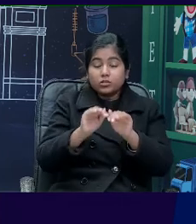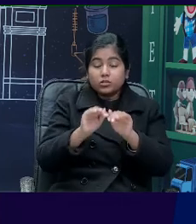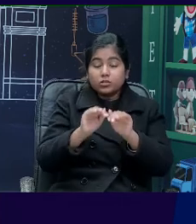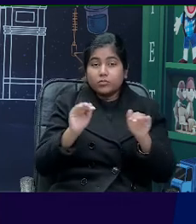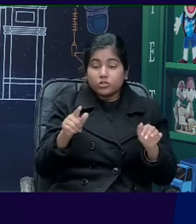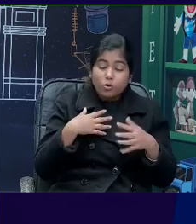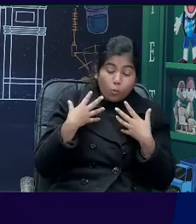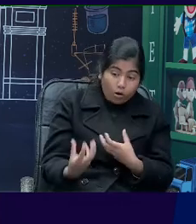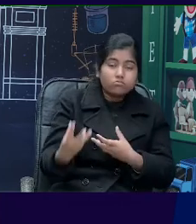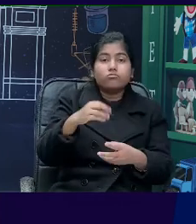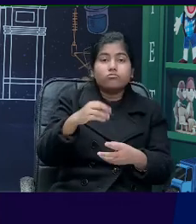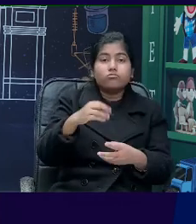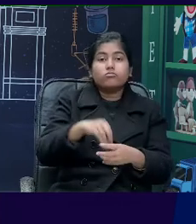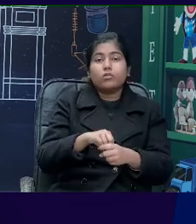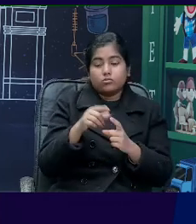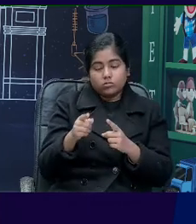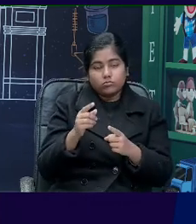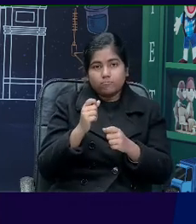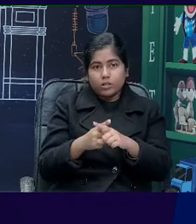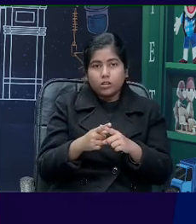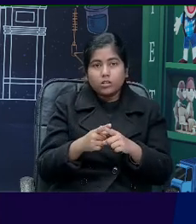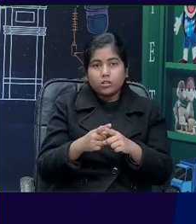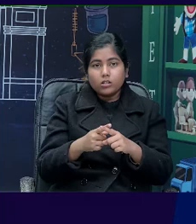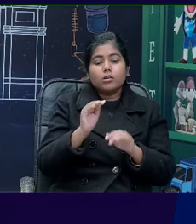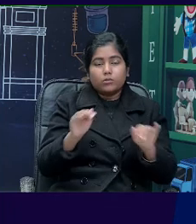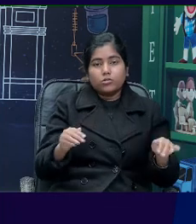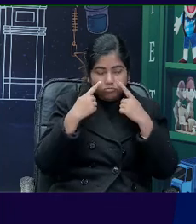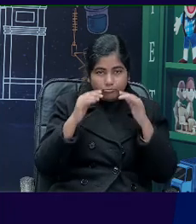engage in our class and who are visually impaired.